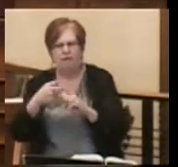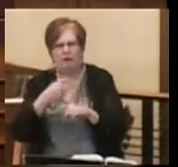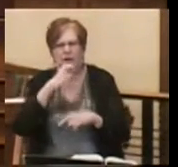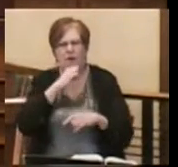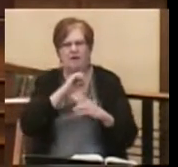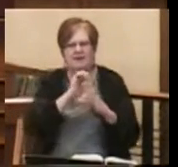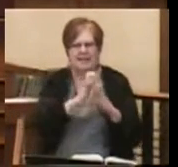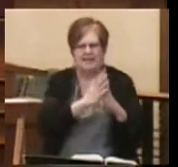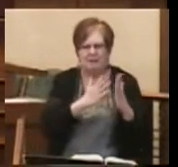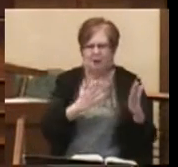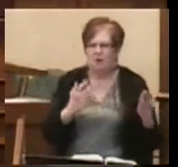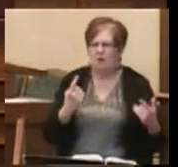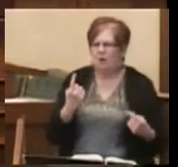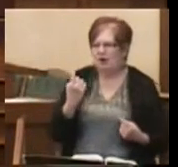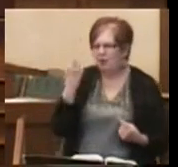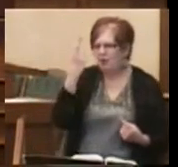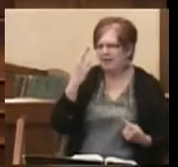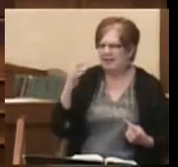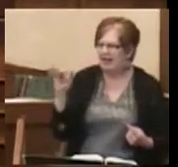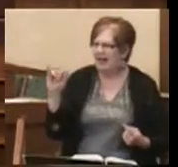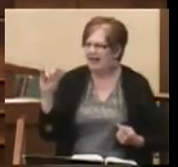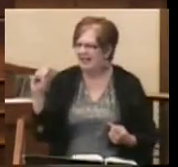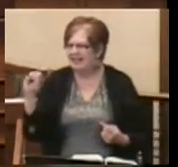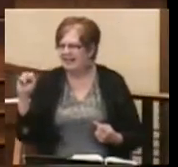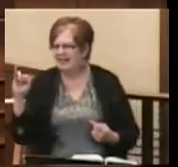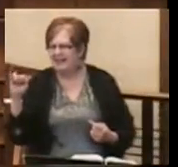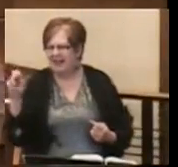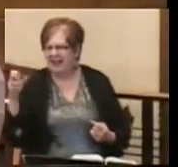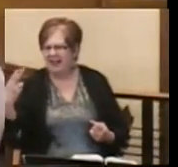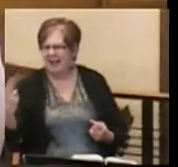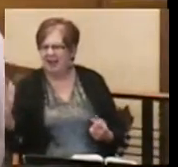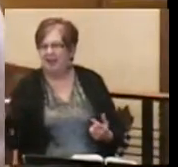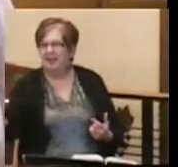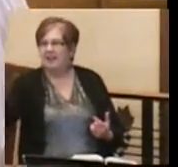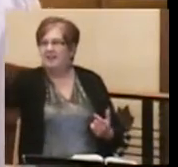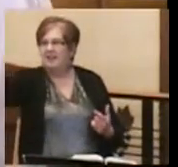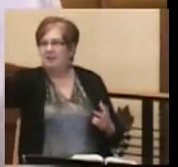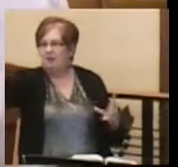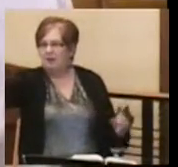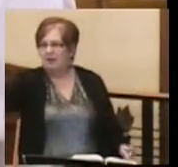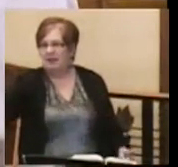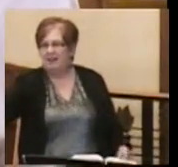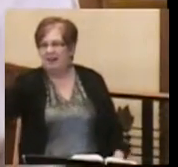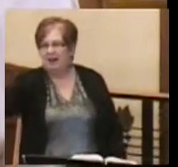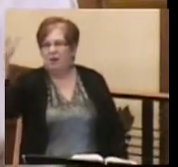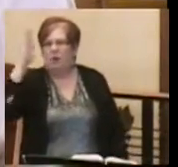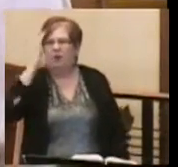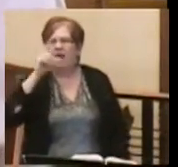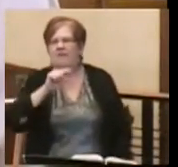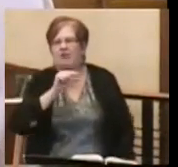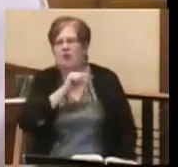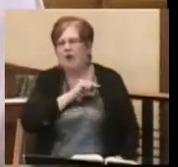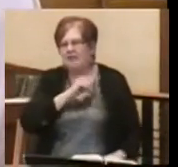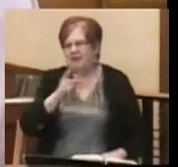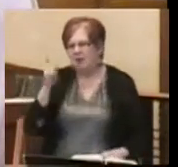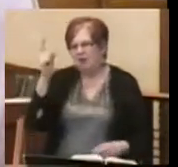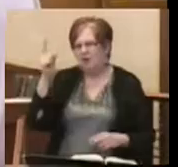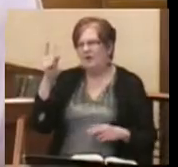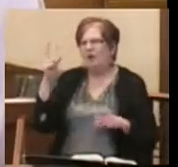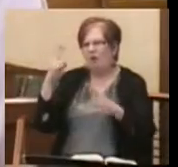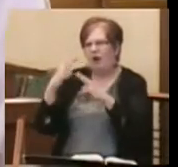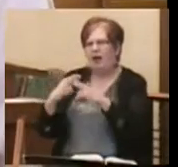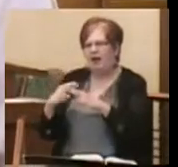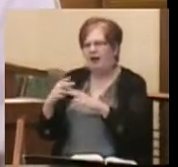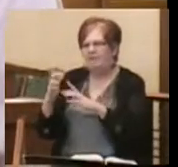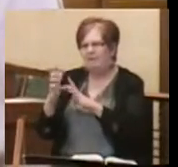Among other reasons, Isaiah lifts up someone who has qualities that we attribute to one named Jesus.